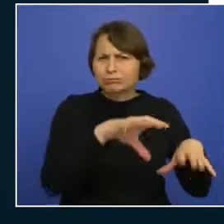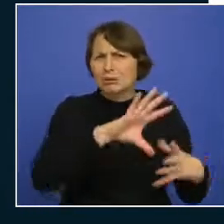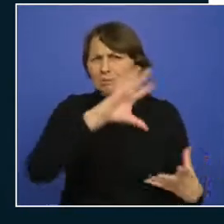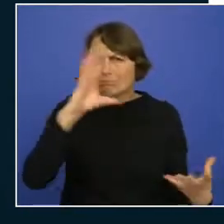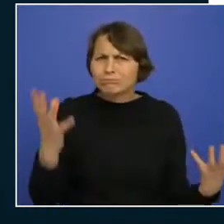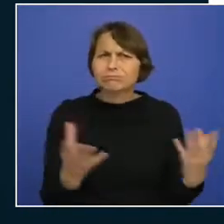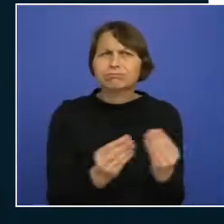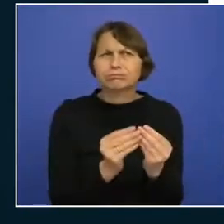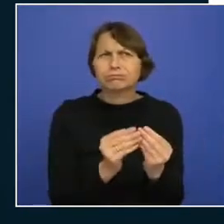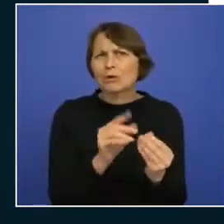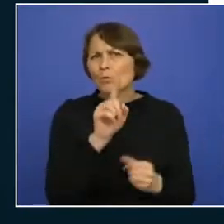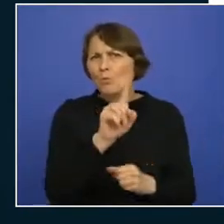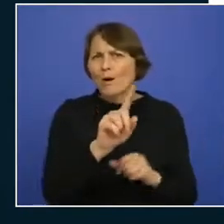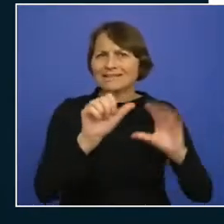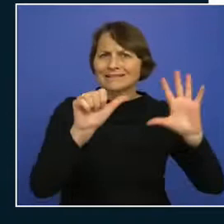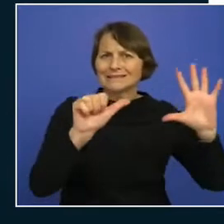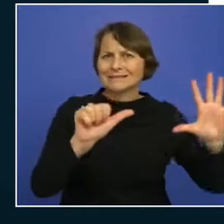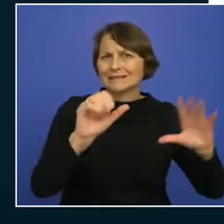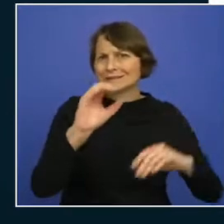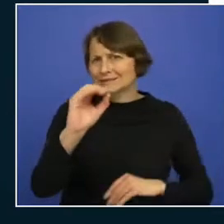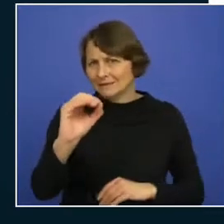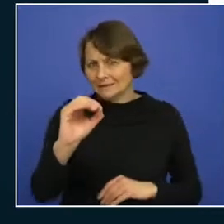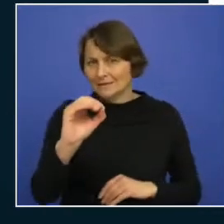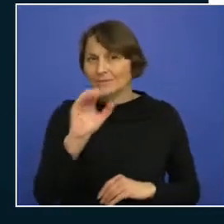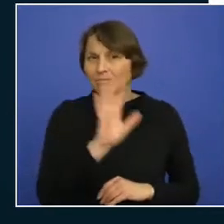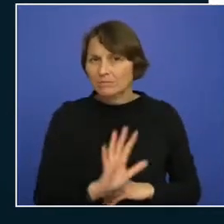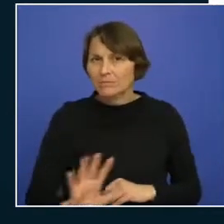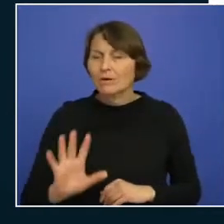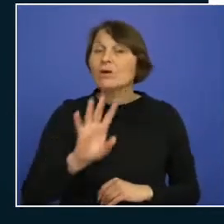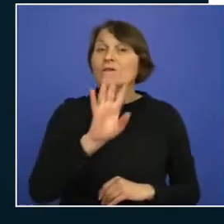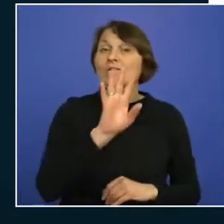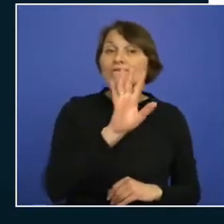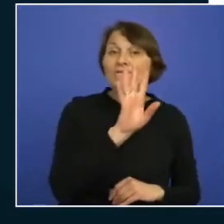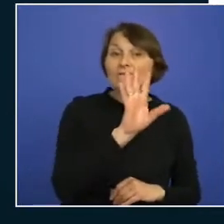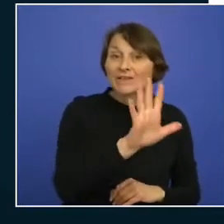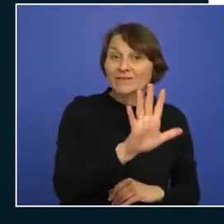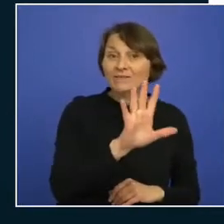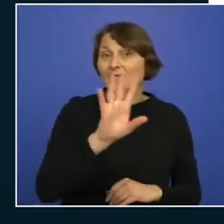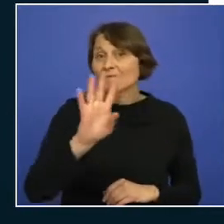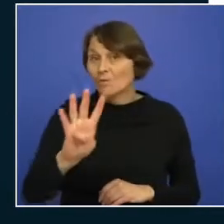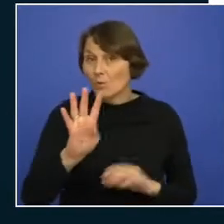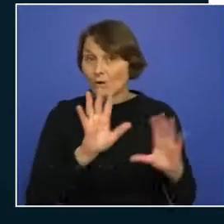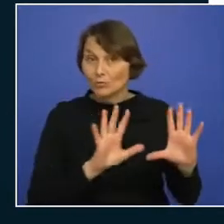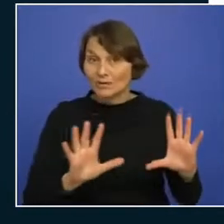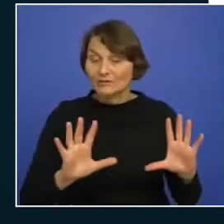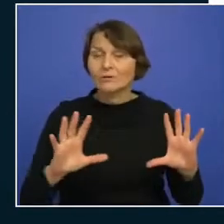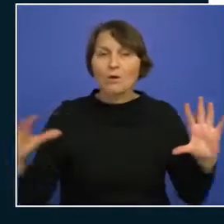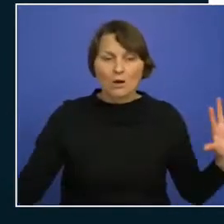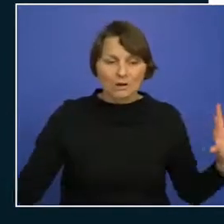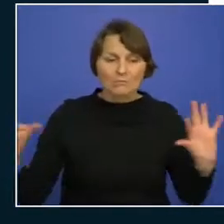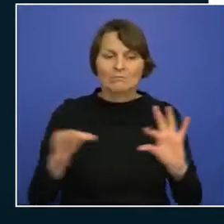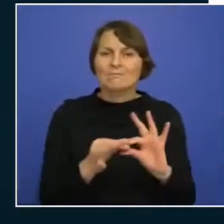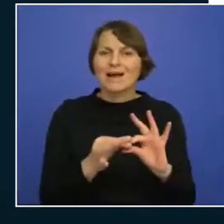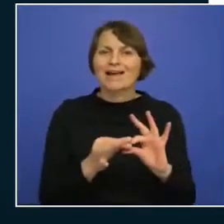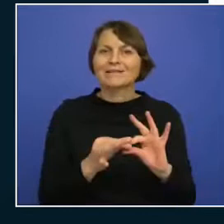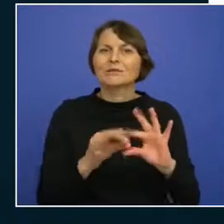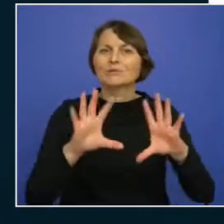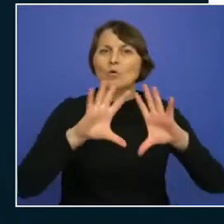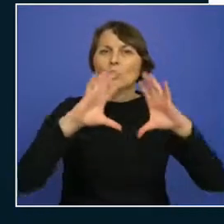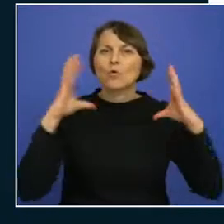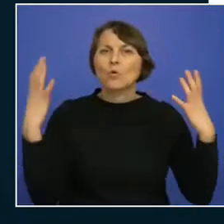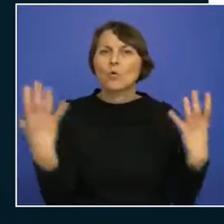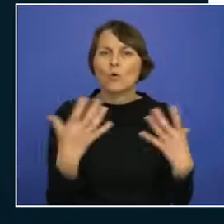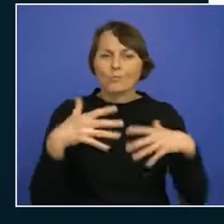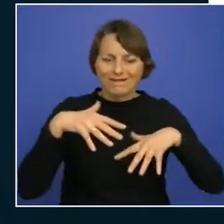centers divided across 54 regions and they're all connected to the Azure global network maybe there are more